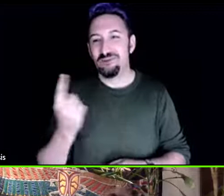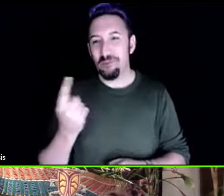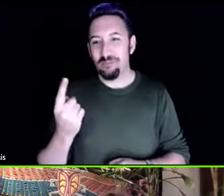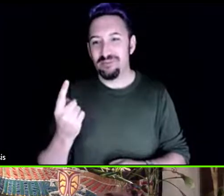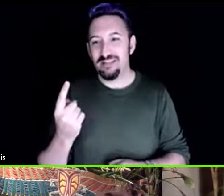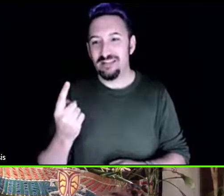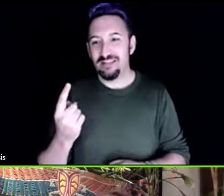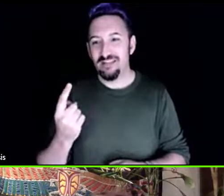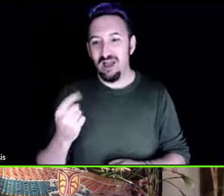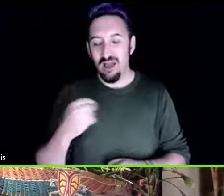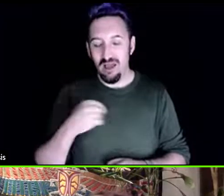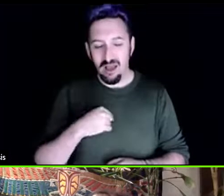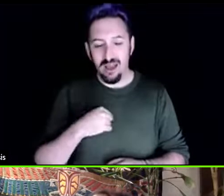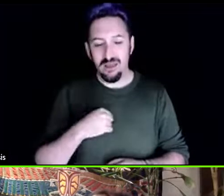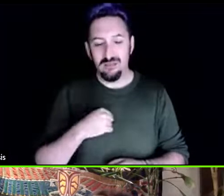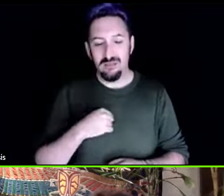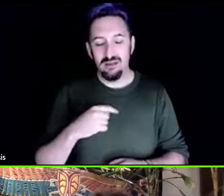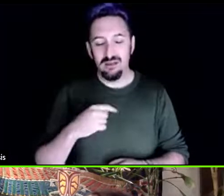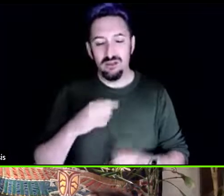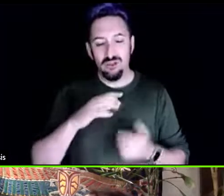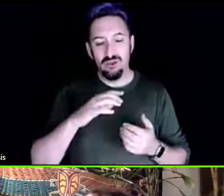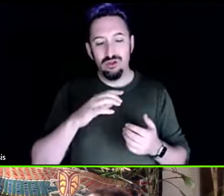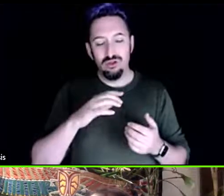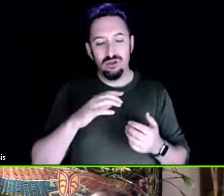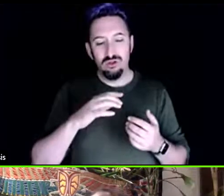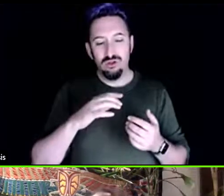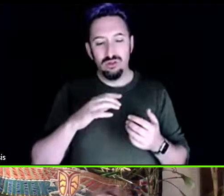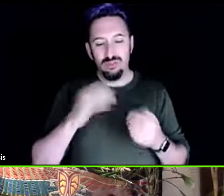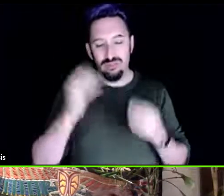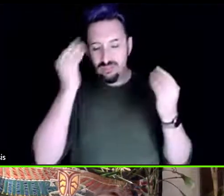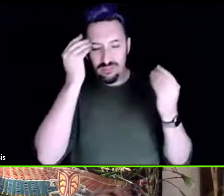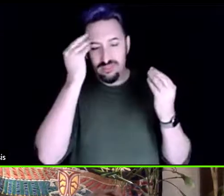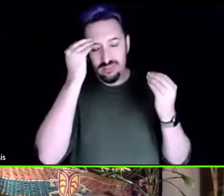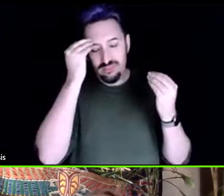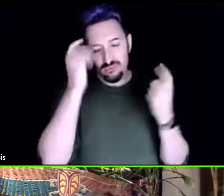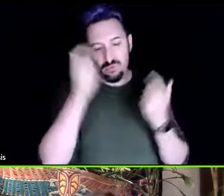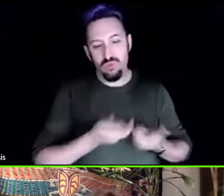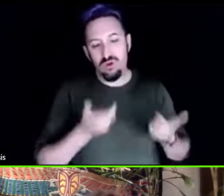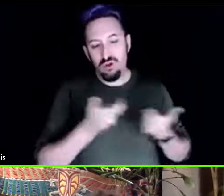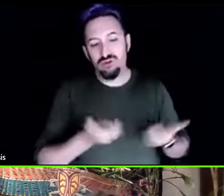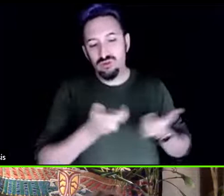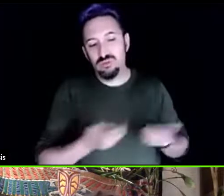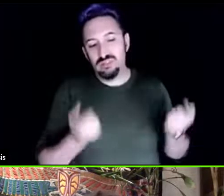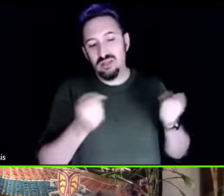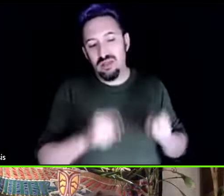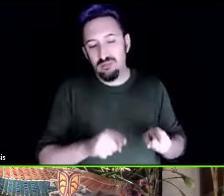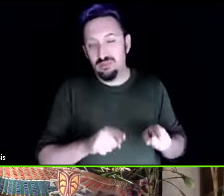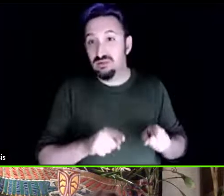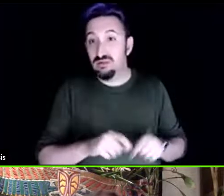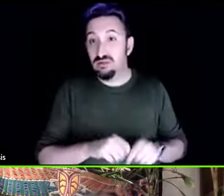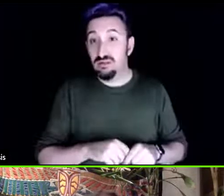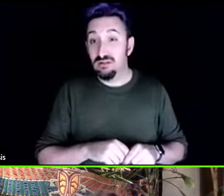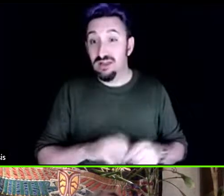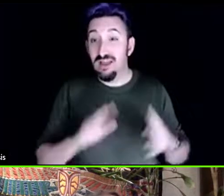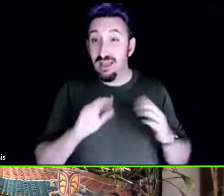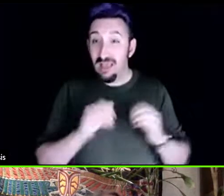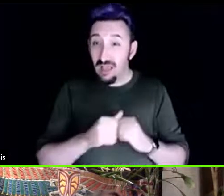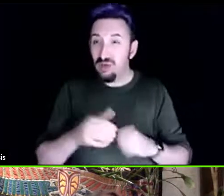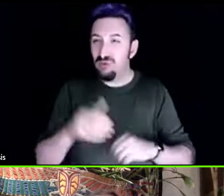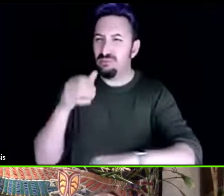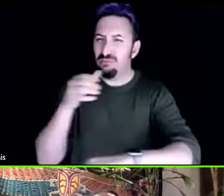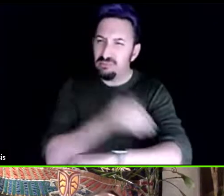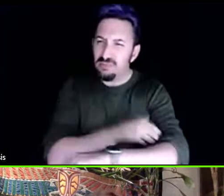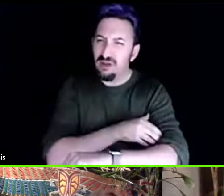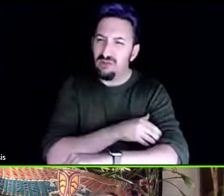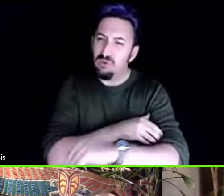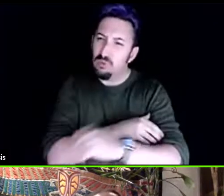that situation unfold as we are is the power of the individual with a handful of